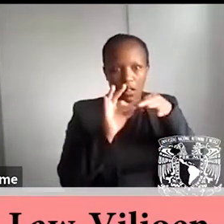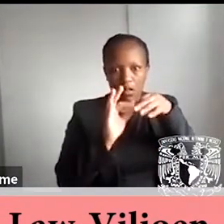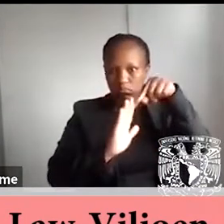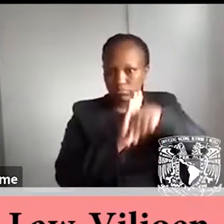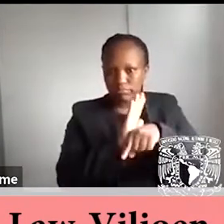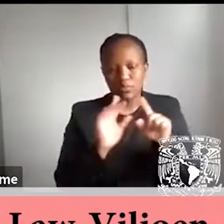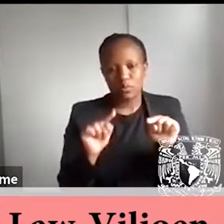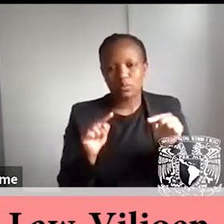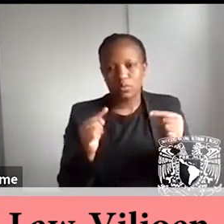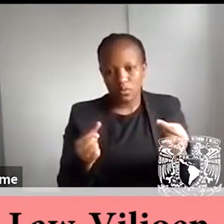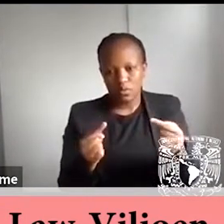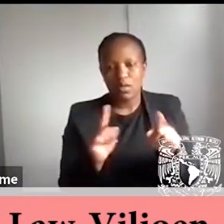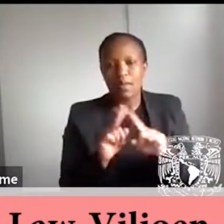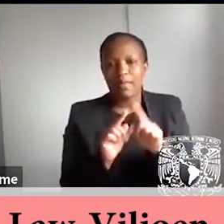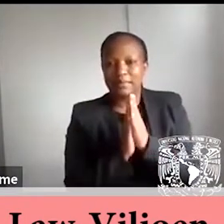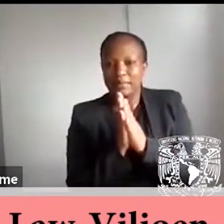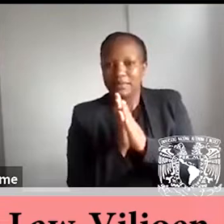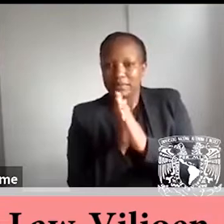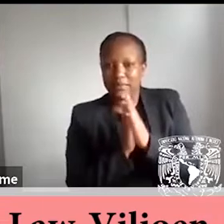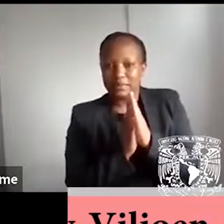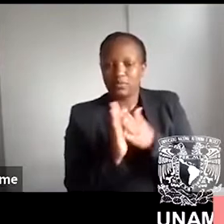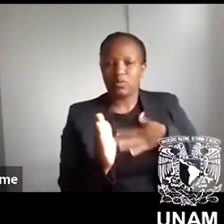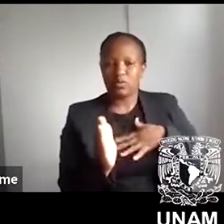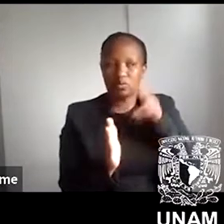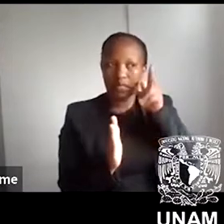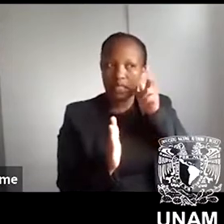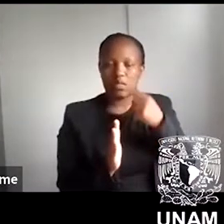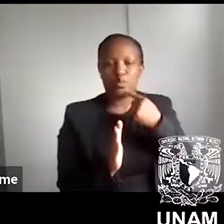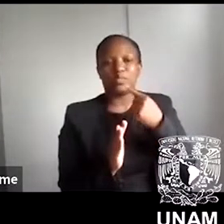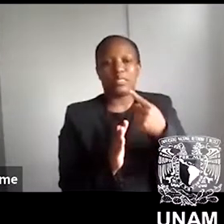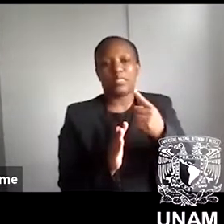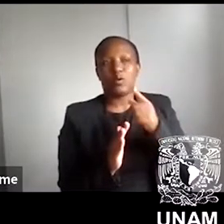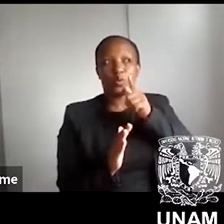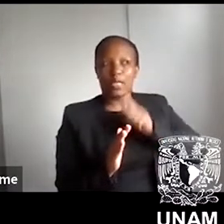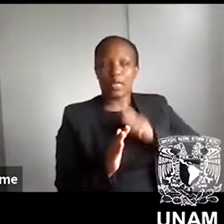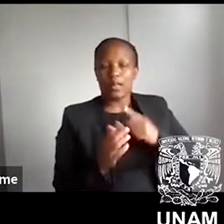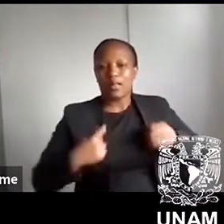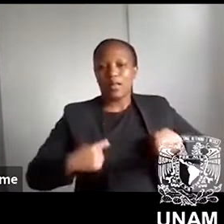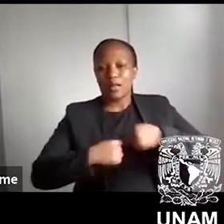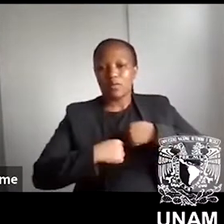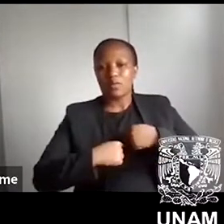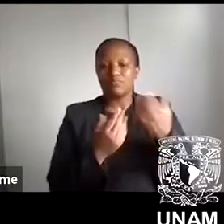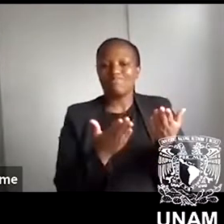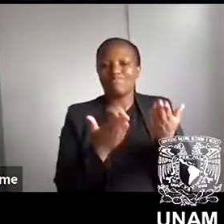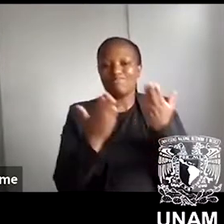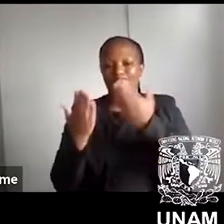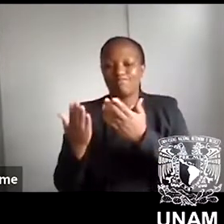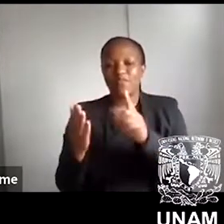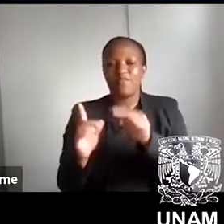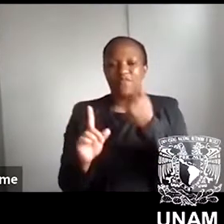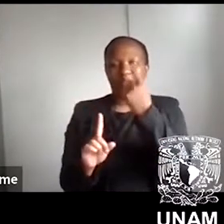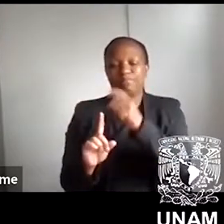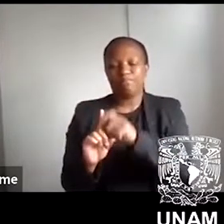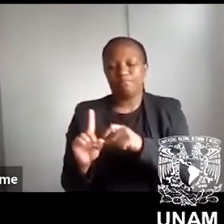we look forward to hearing what you have to tell us. So, over to you first, Roberto.